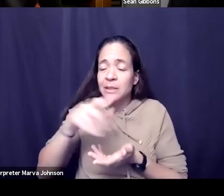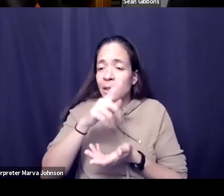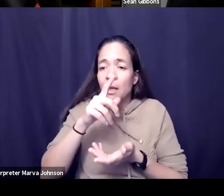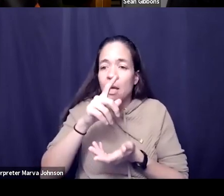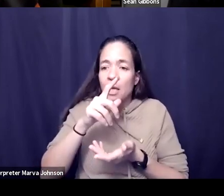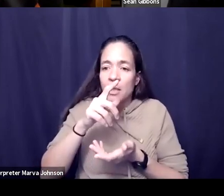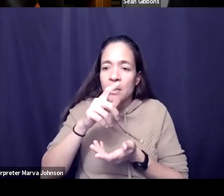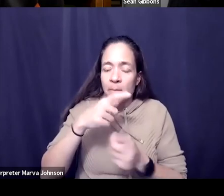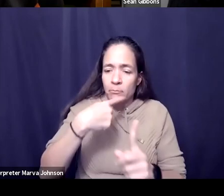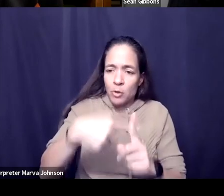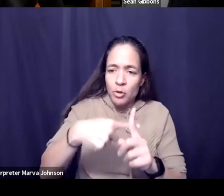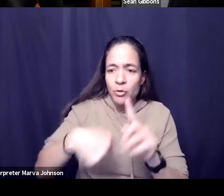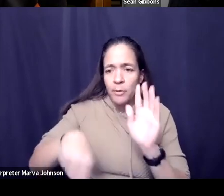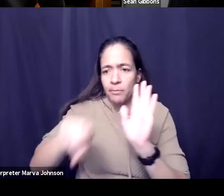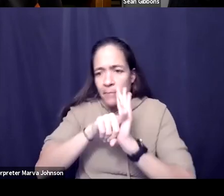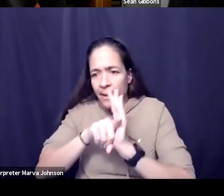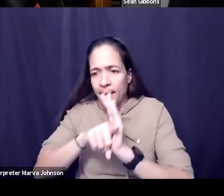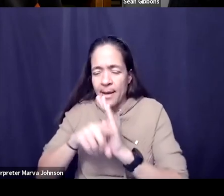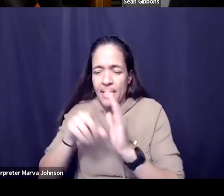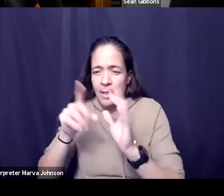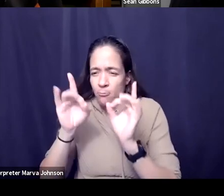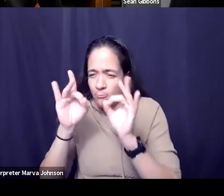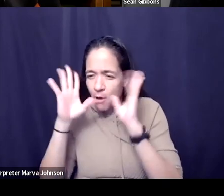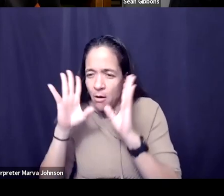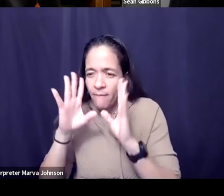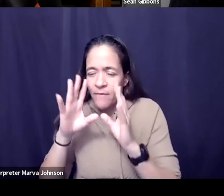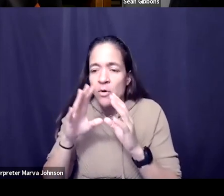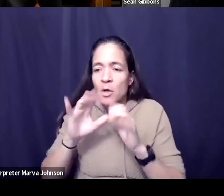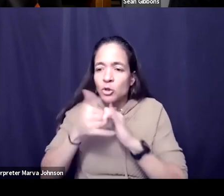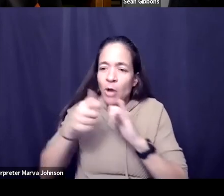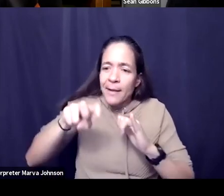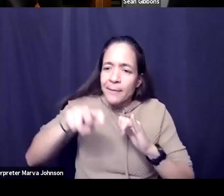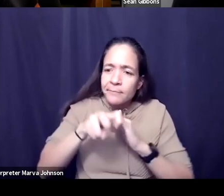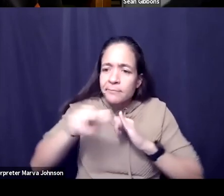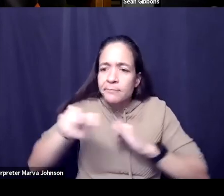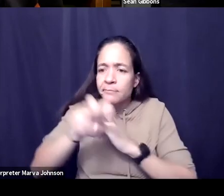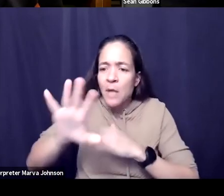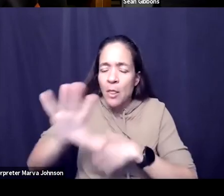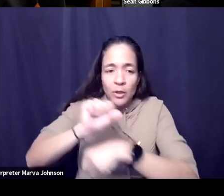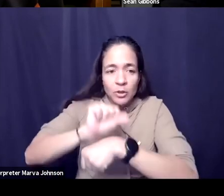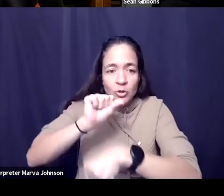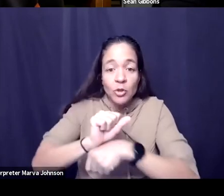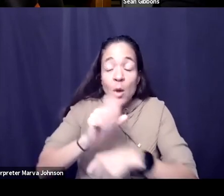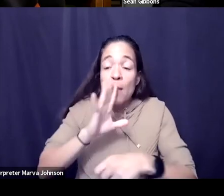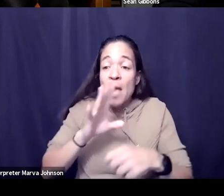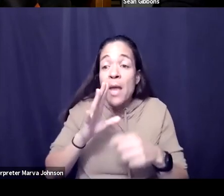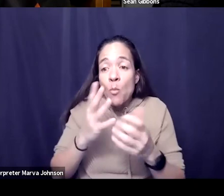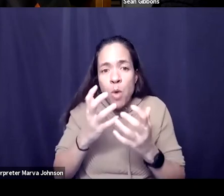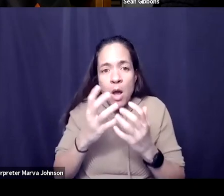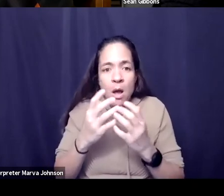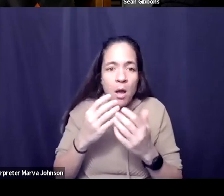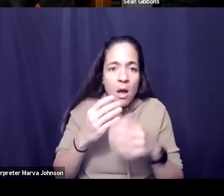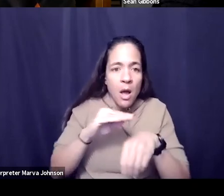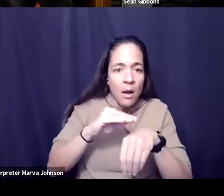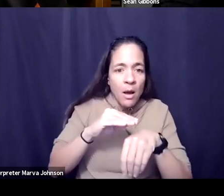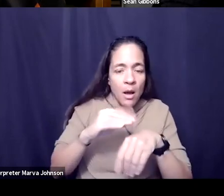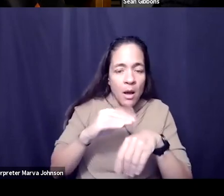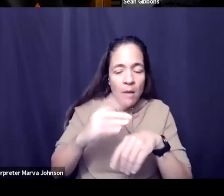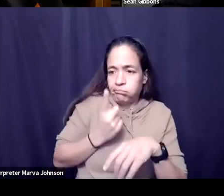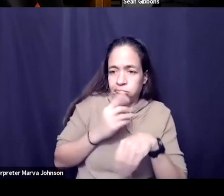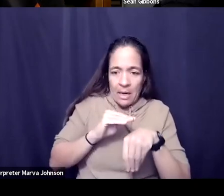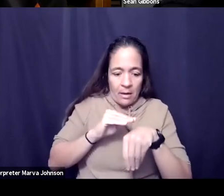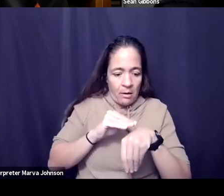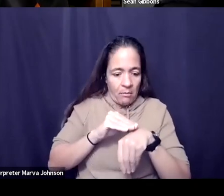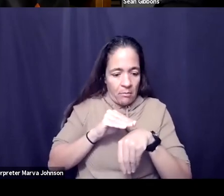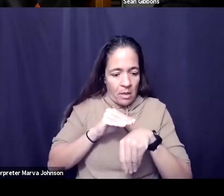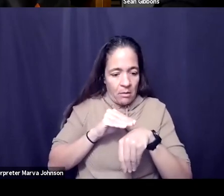careers and they came you know seeking some sort of uh advice some guidance on how to build out